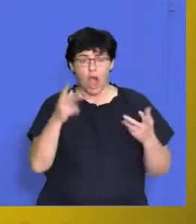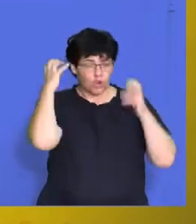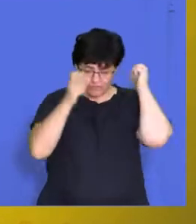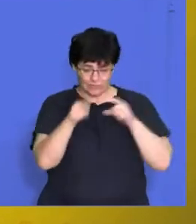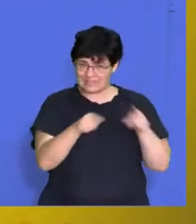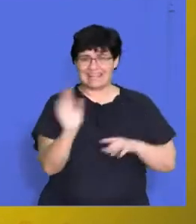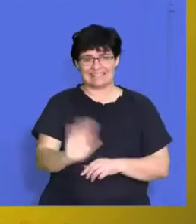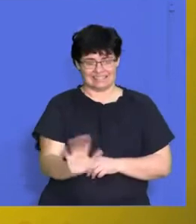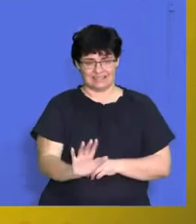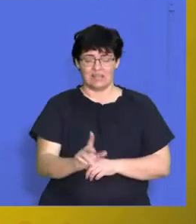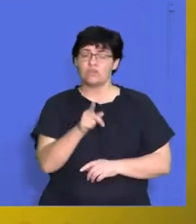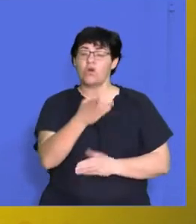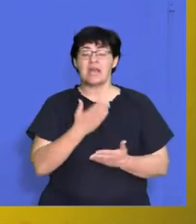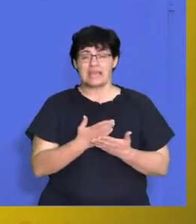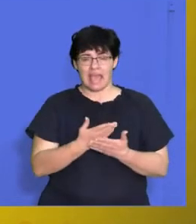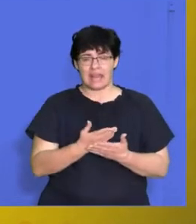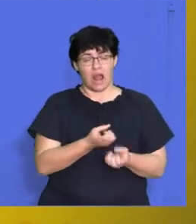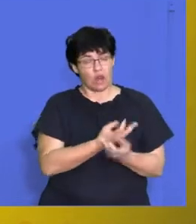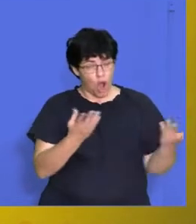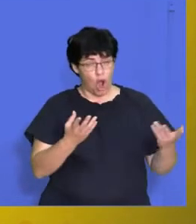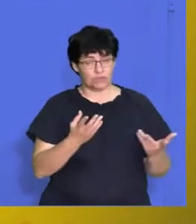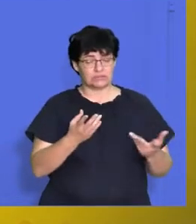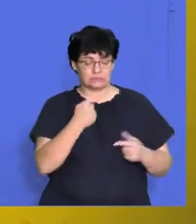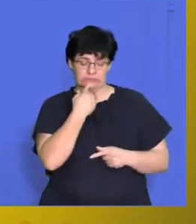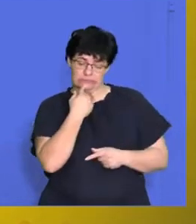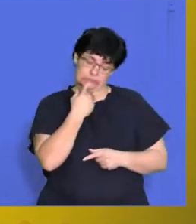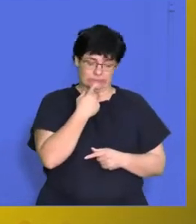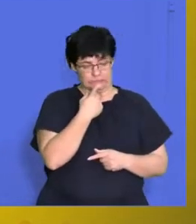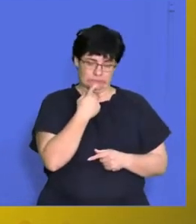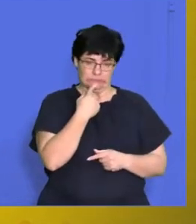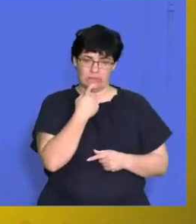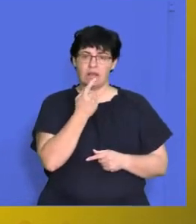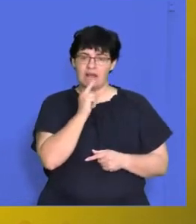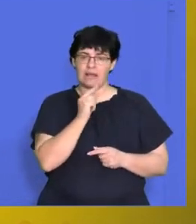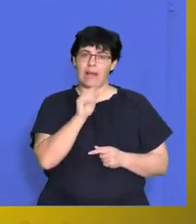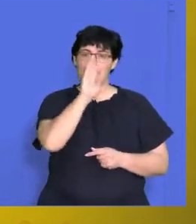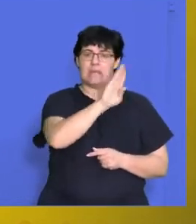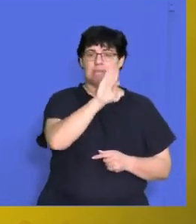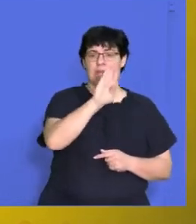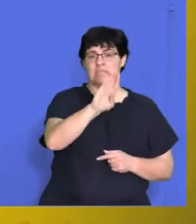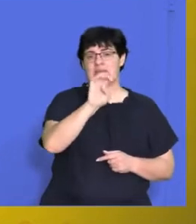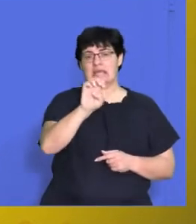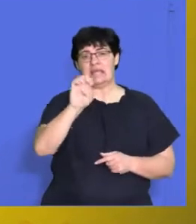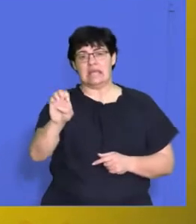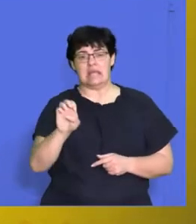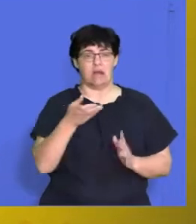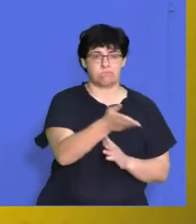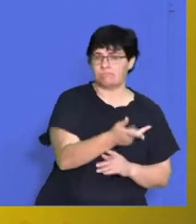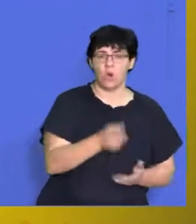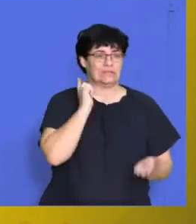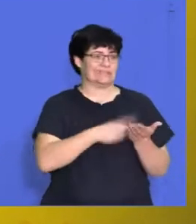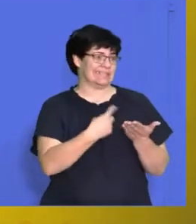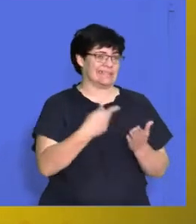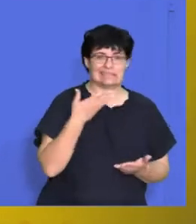question that can confuse a lot of learners. They'll either put in the broad-based Black Economic Empowerment Act, discuss